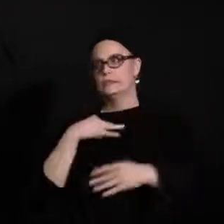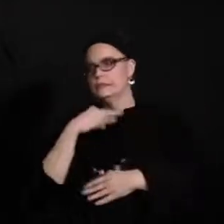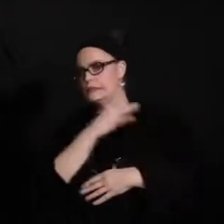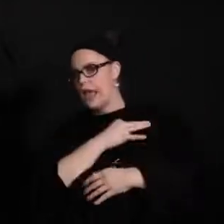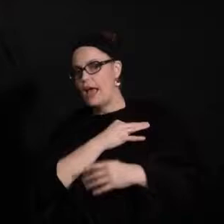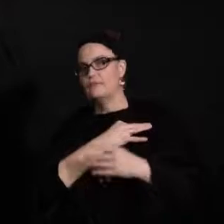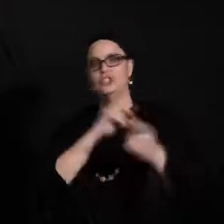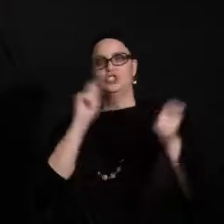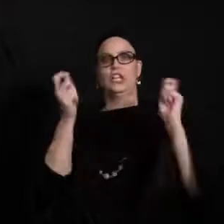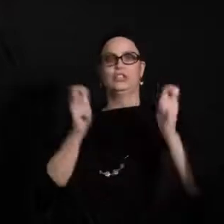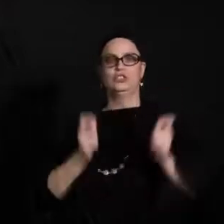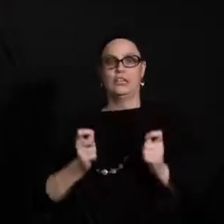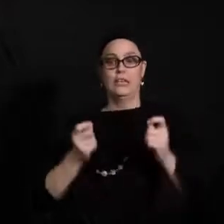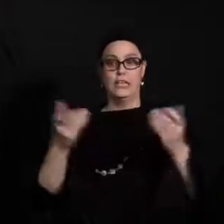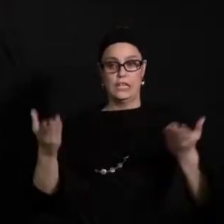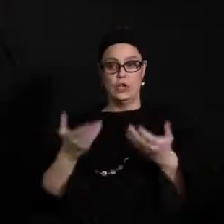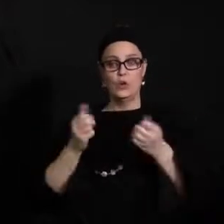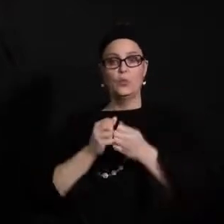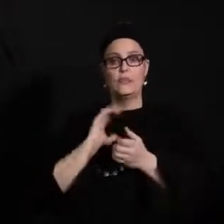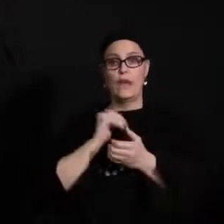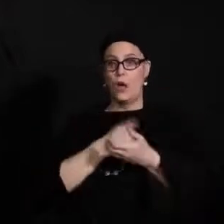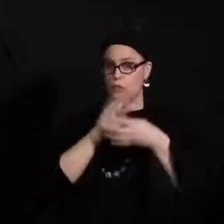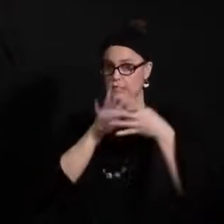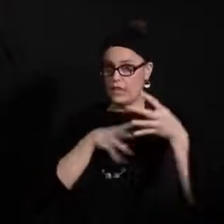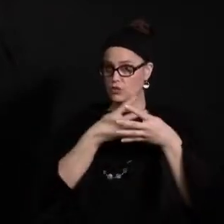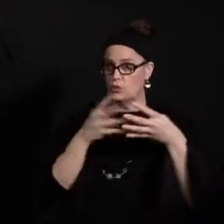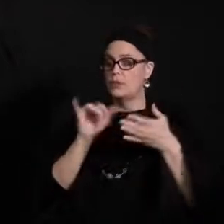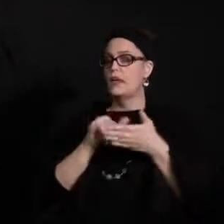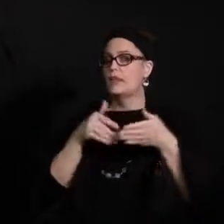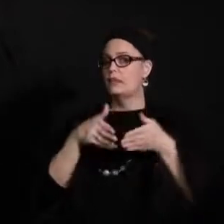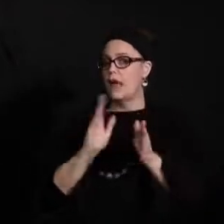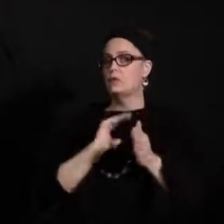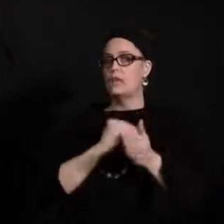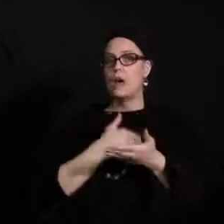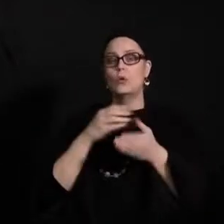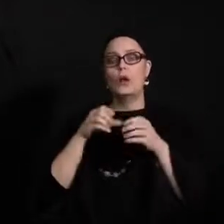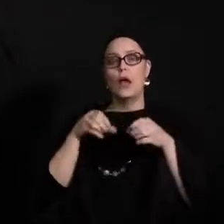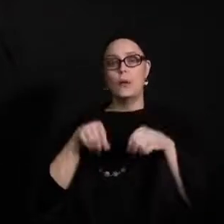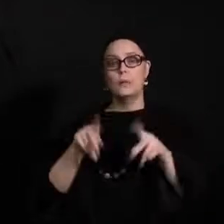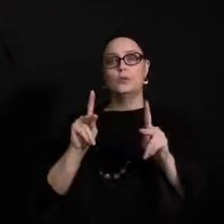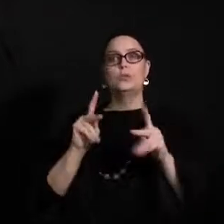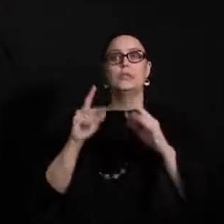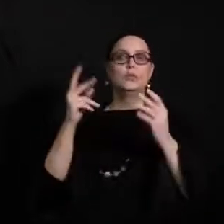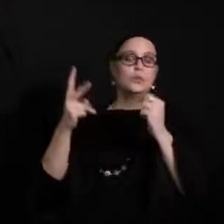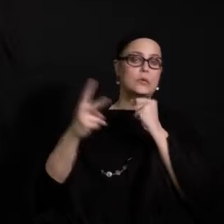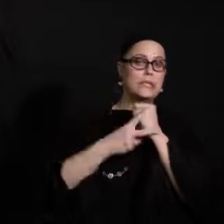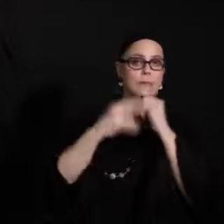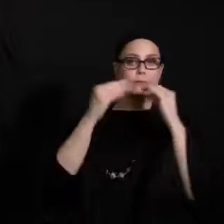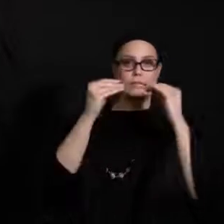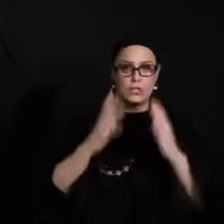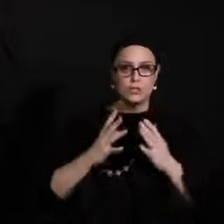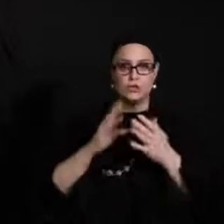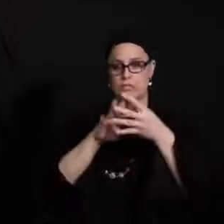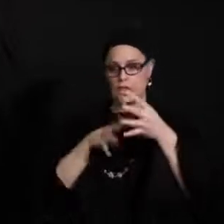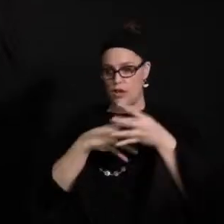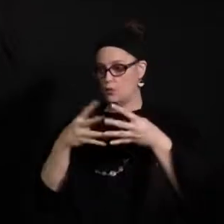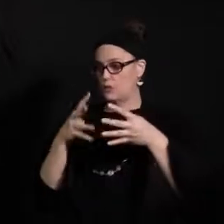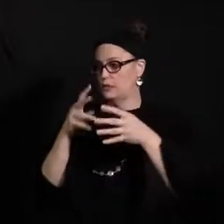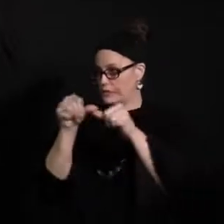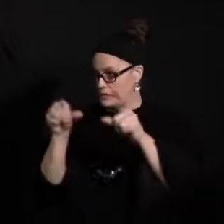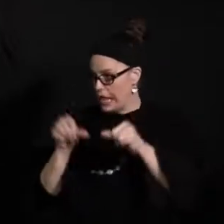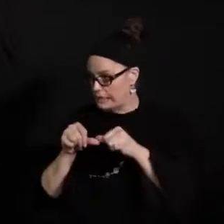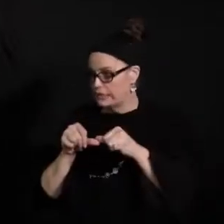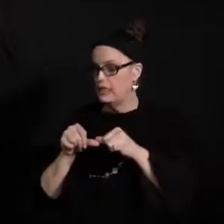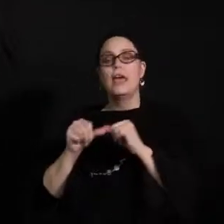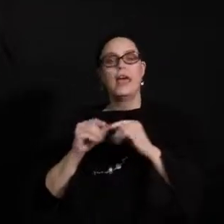being changed. Here with our schedule, we are allowing our opportunity to keep that teacher, keep that schedule, keep that site, and give that